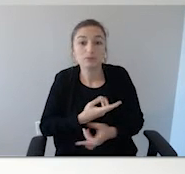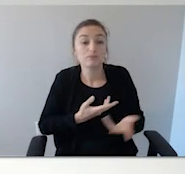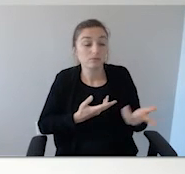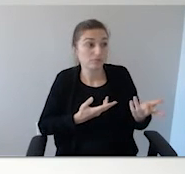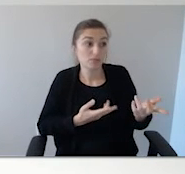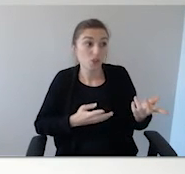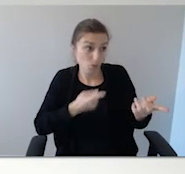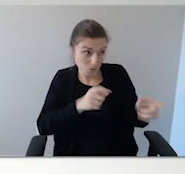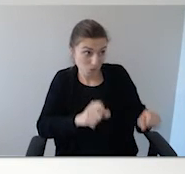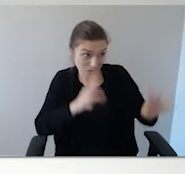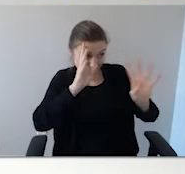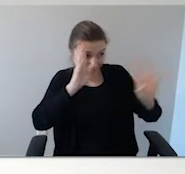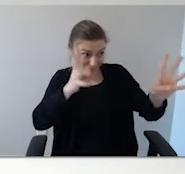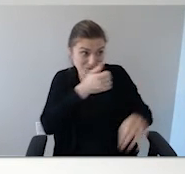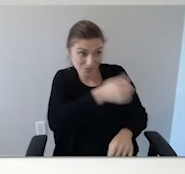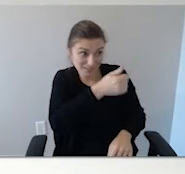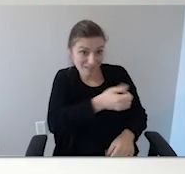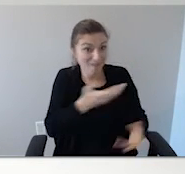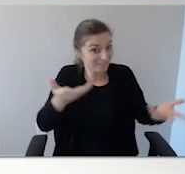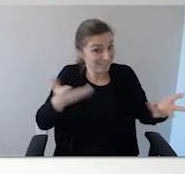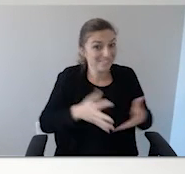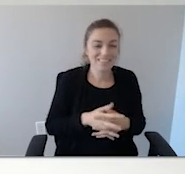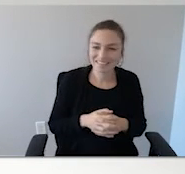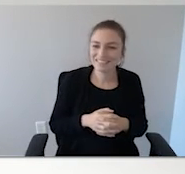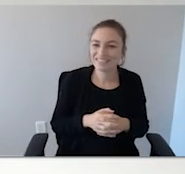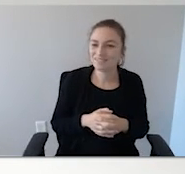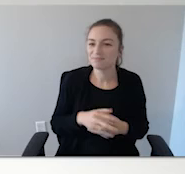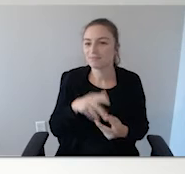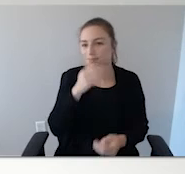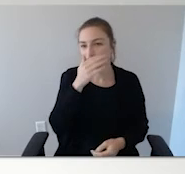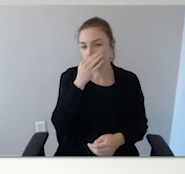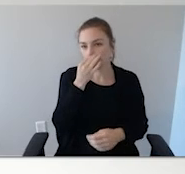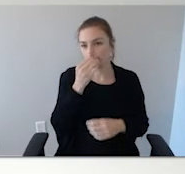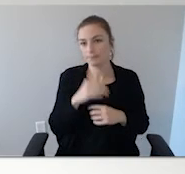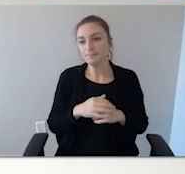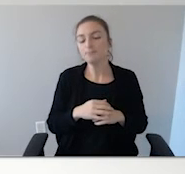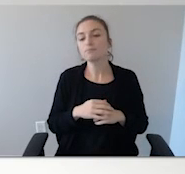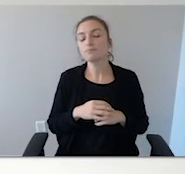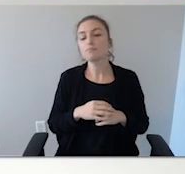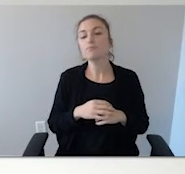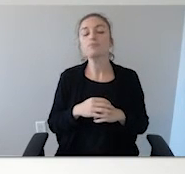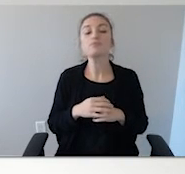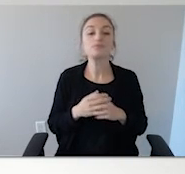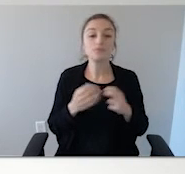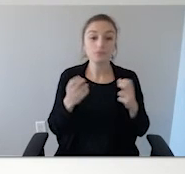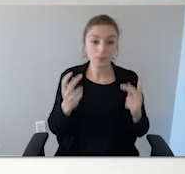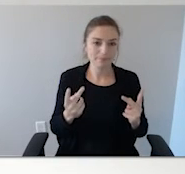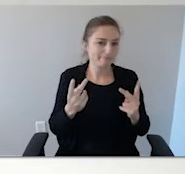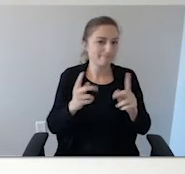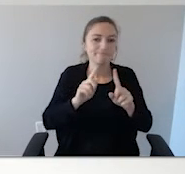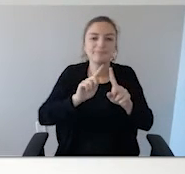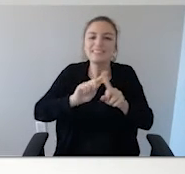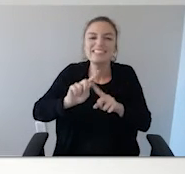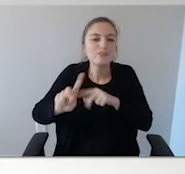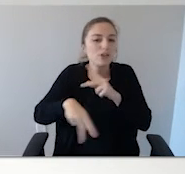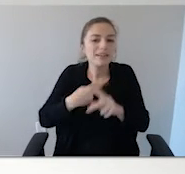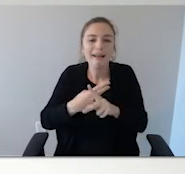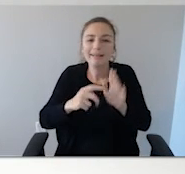is, or the necessity is the mother of invention, so there you go. All right, so some other types that you can use.